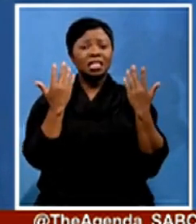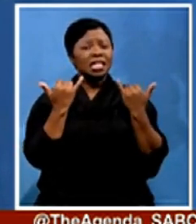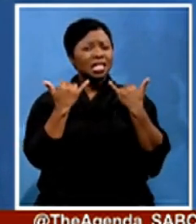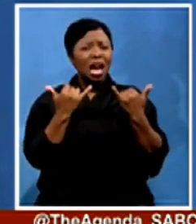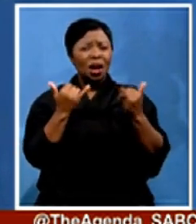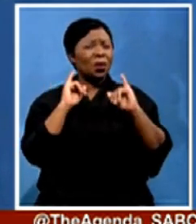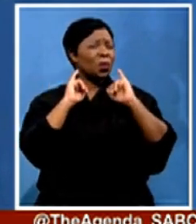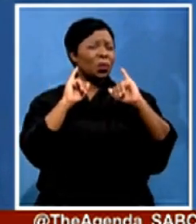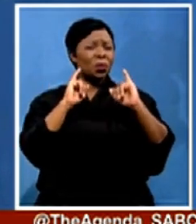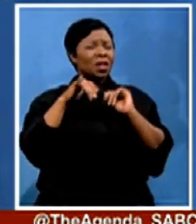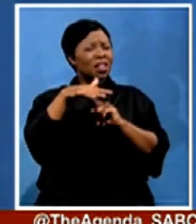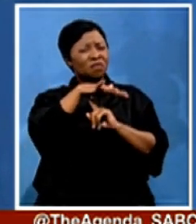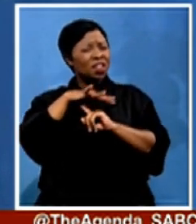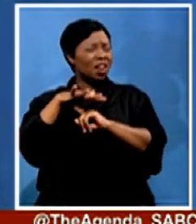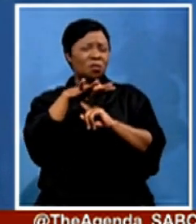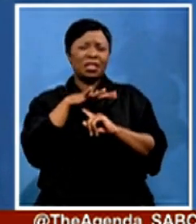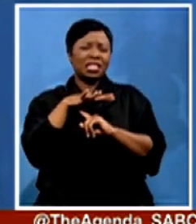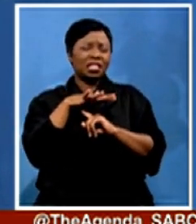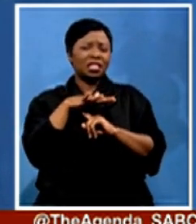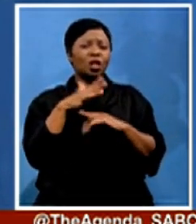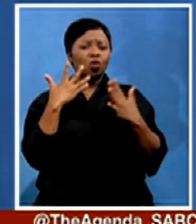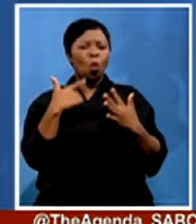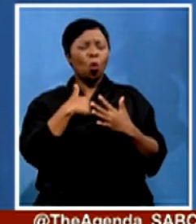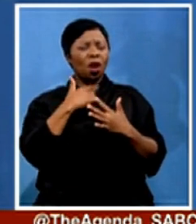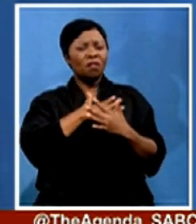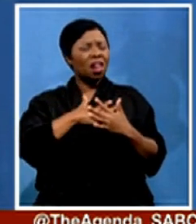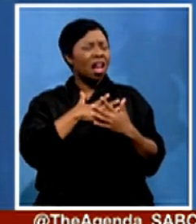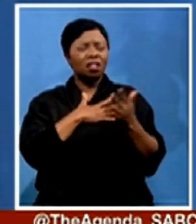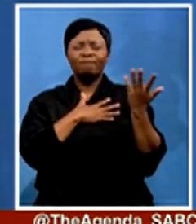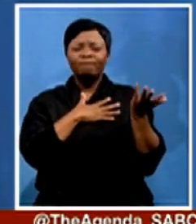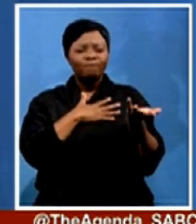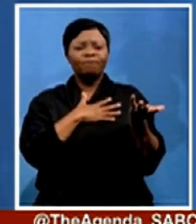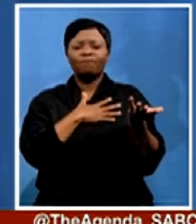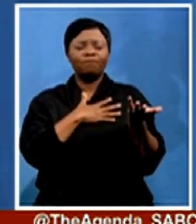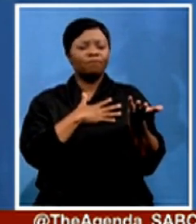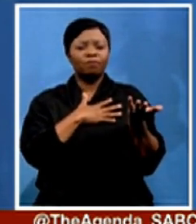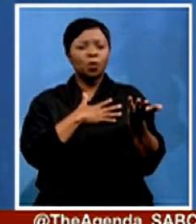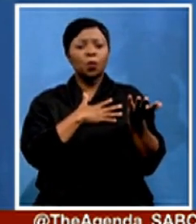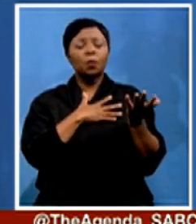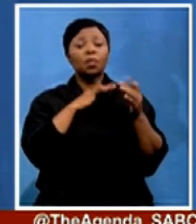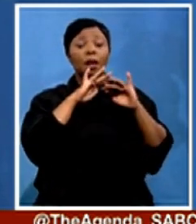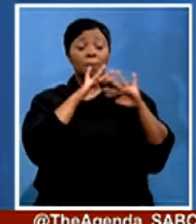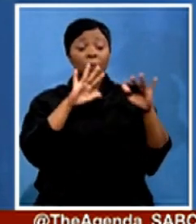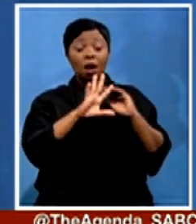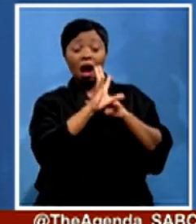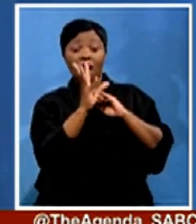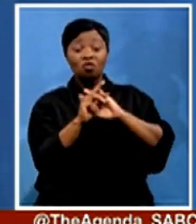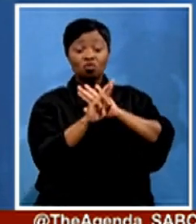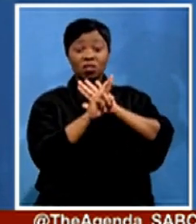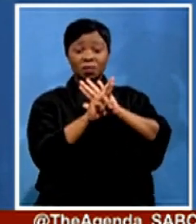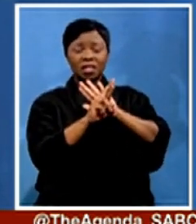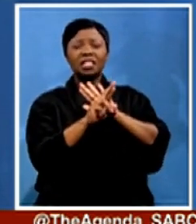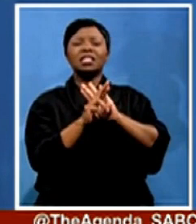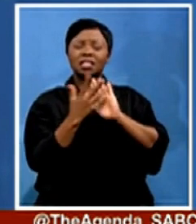we feel as representatives of people of Africa, it's time that we quickly go